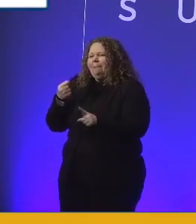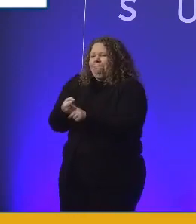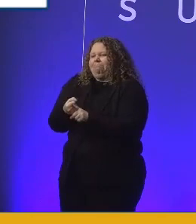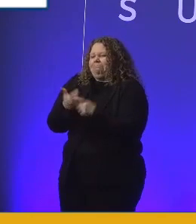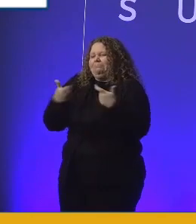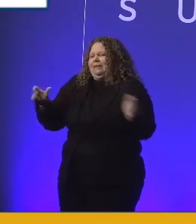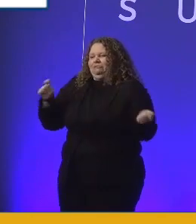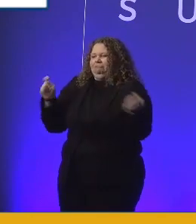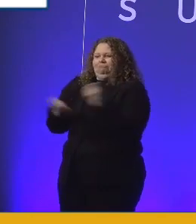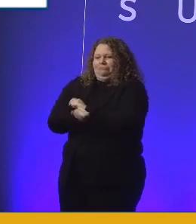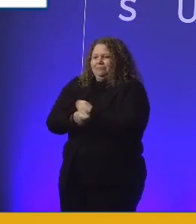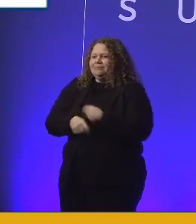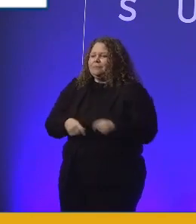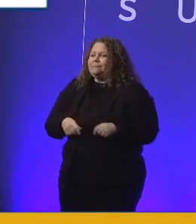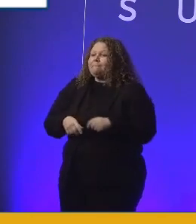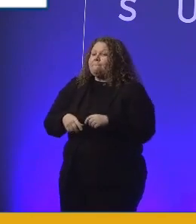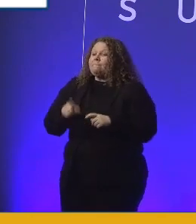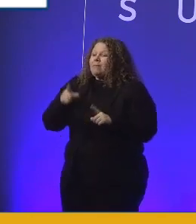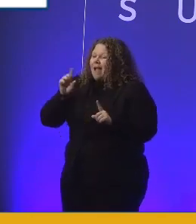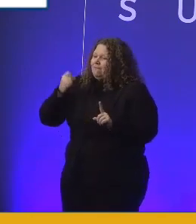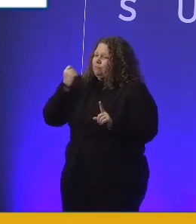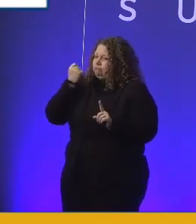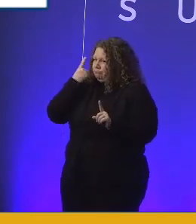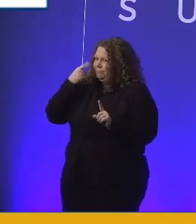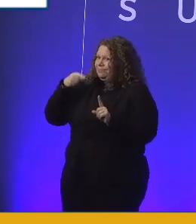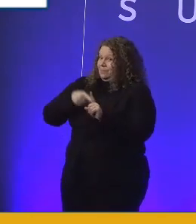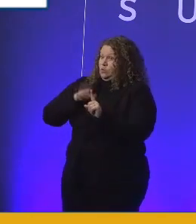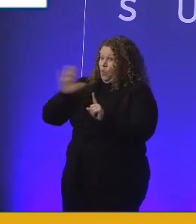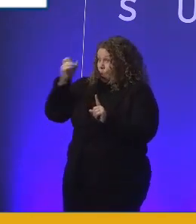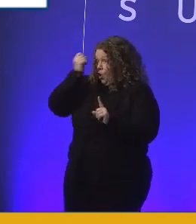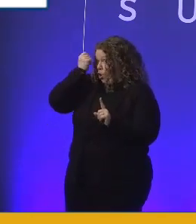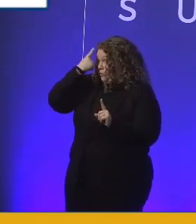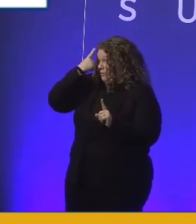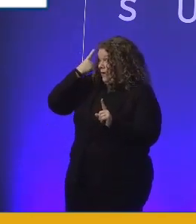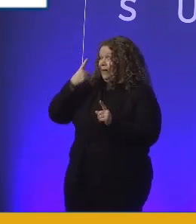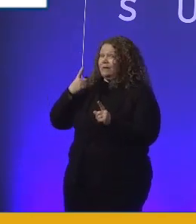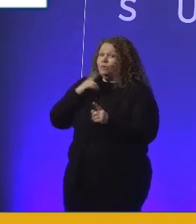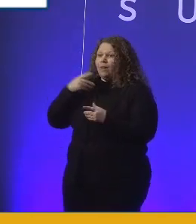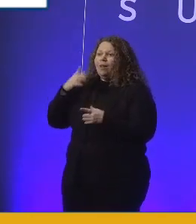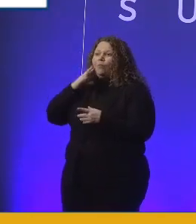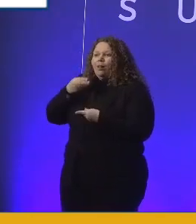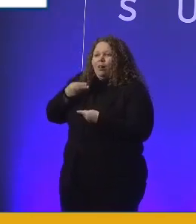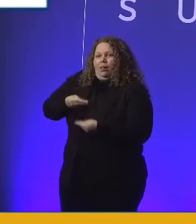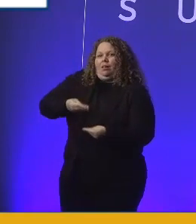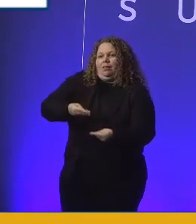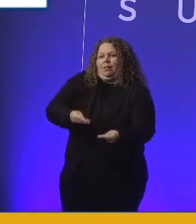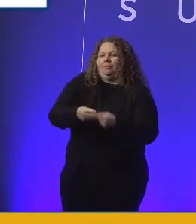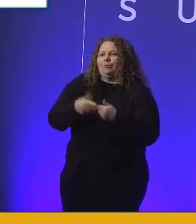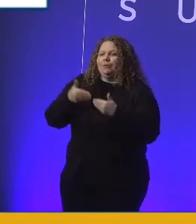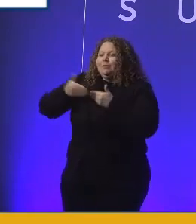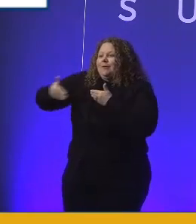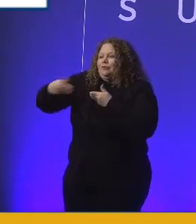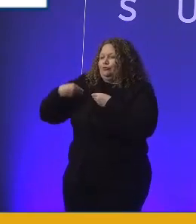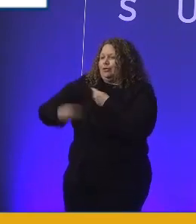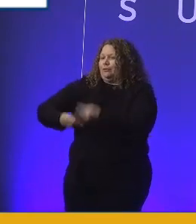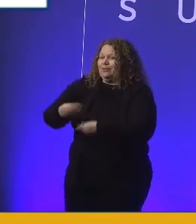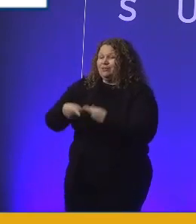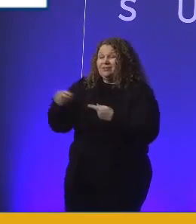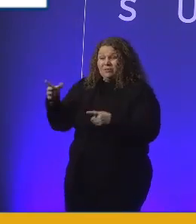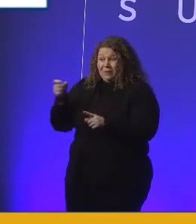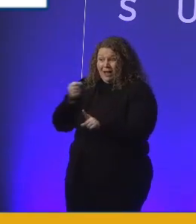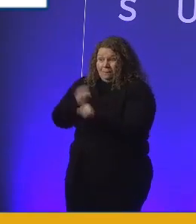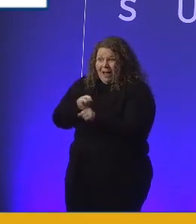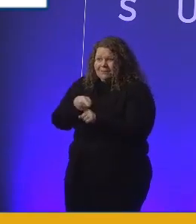Knowing that that knowledge you will give to someone else, and you could be the difference in whether they take that next job or not,